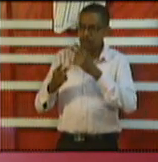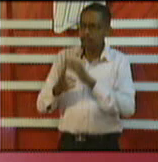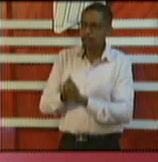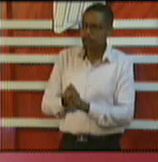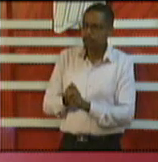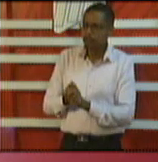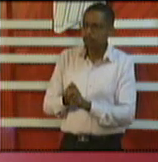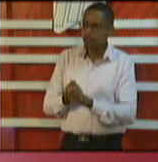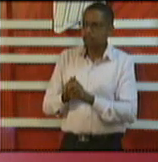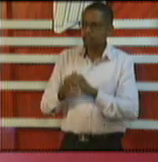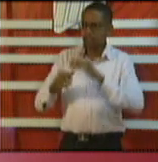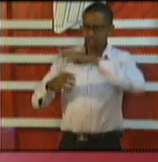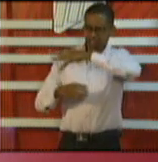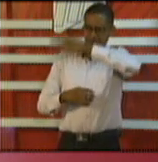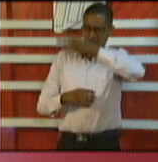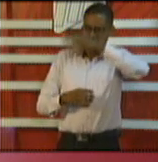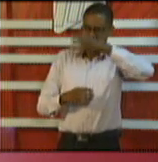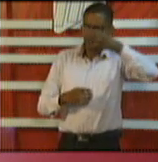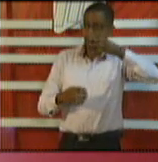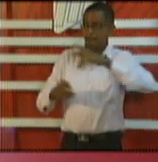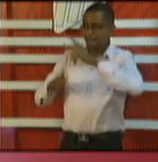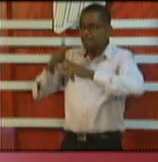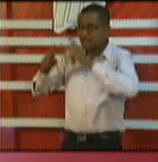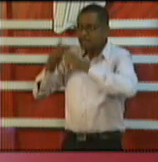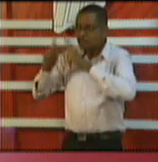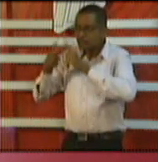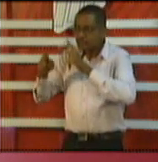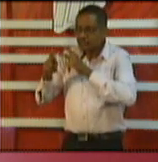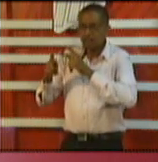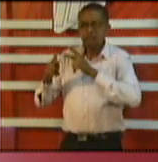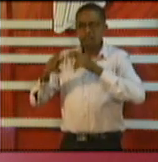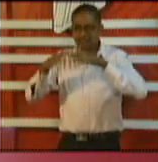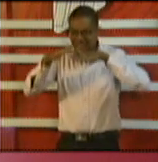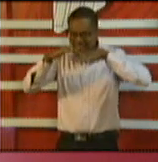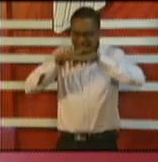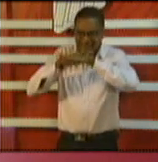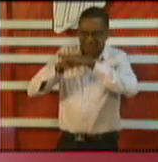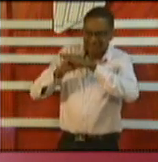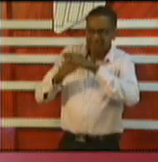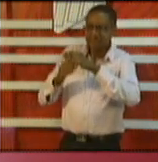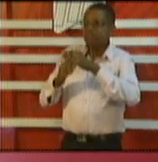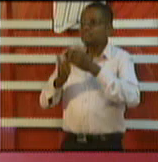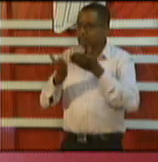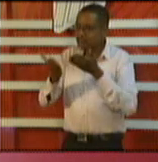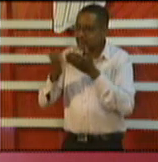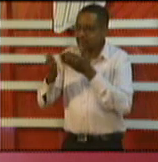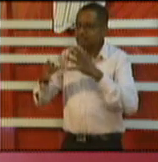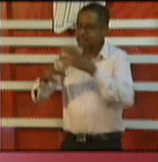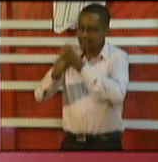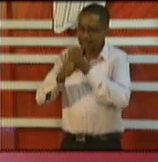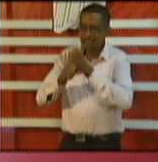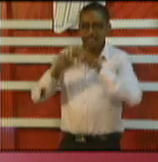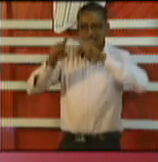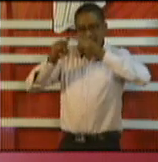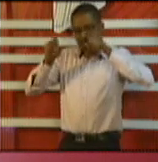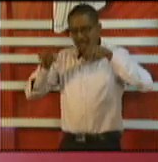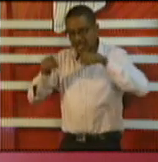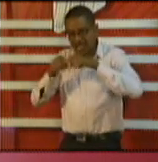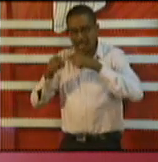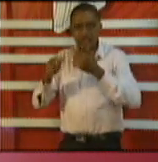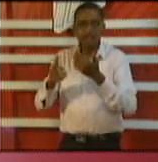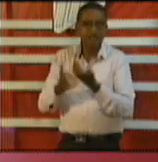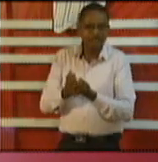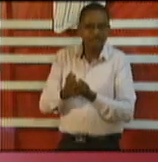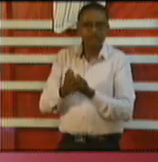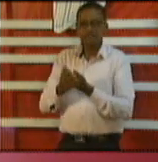immigration and people accessing immigration services to re-get their cards and regularize their status because some